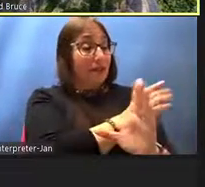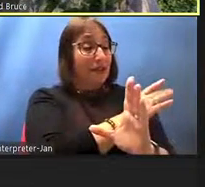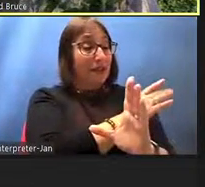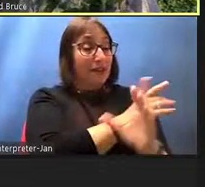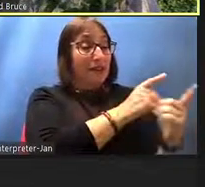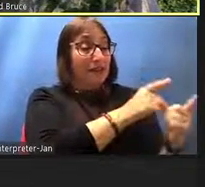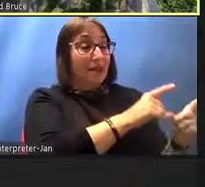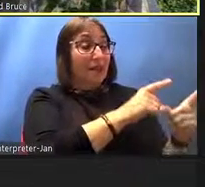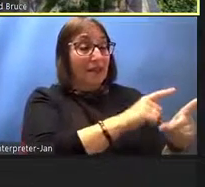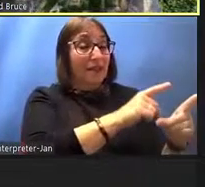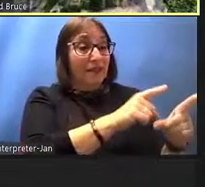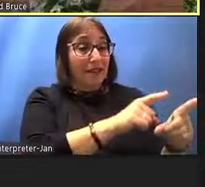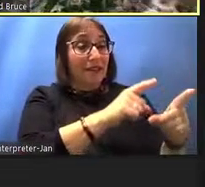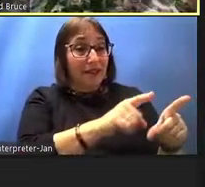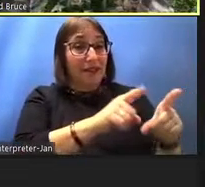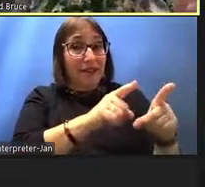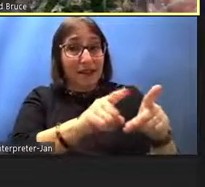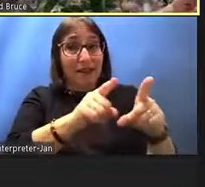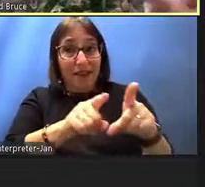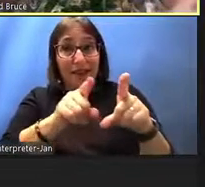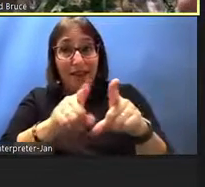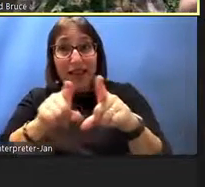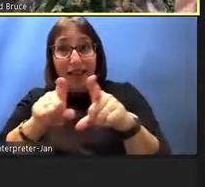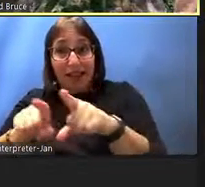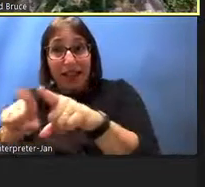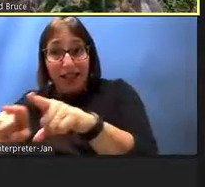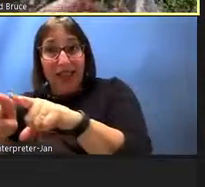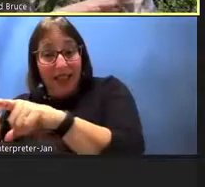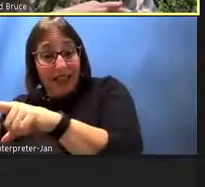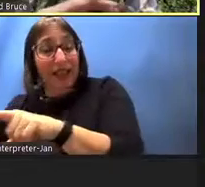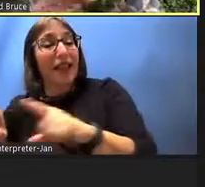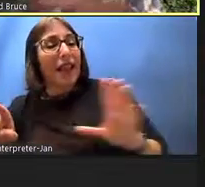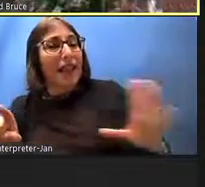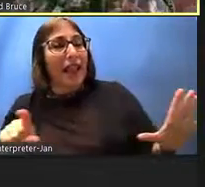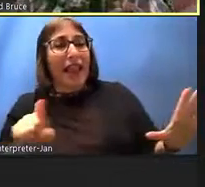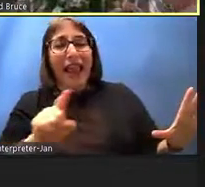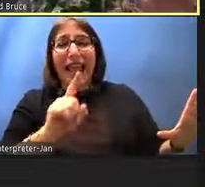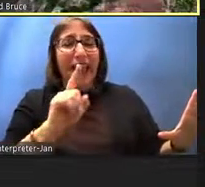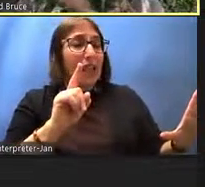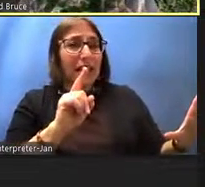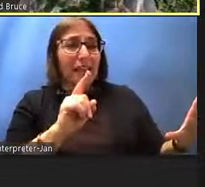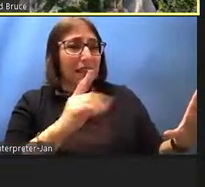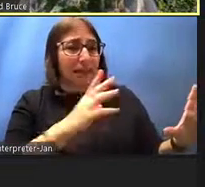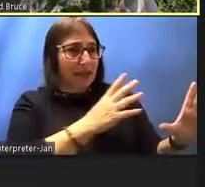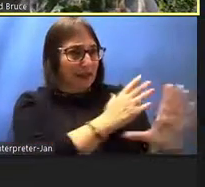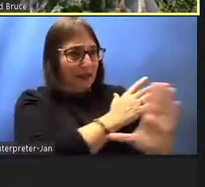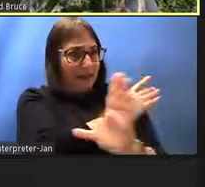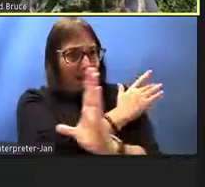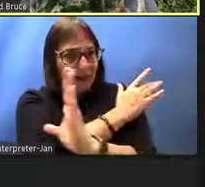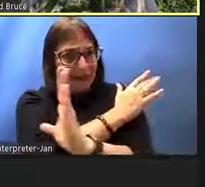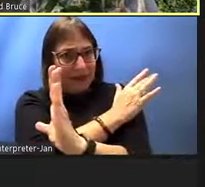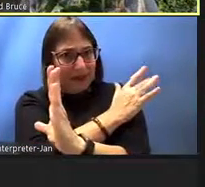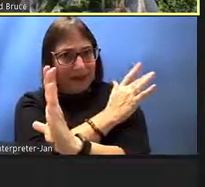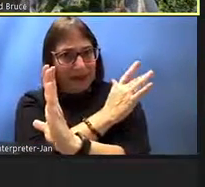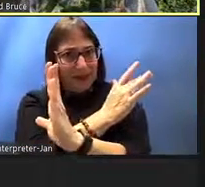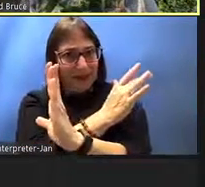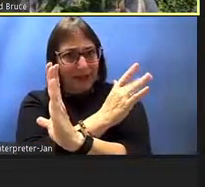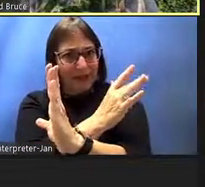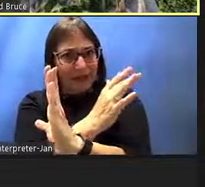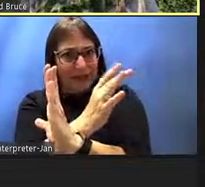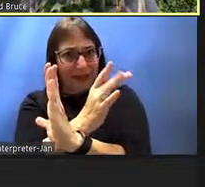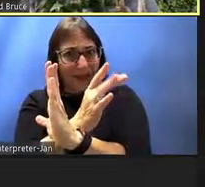this part of this growth i mean when we look into a forest all of these so-called mess of